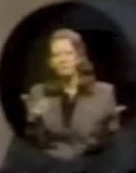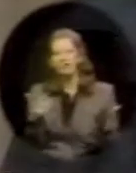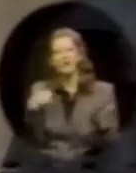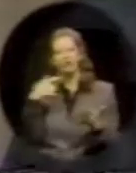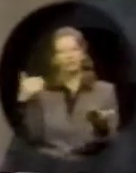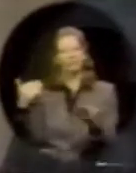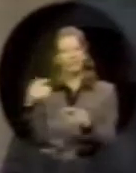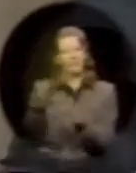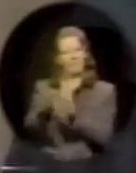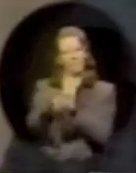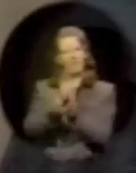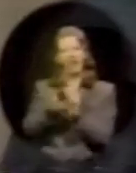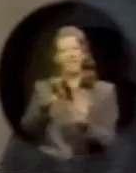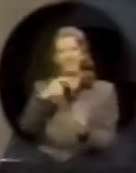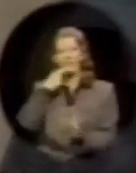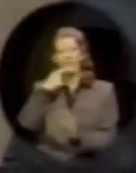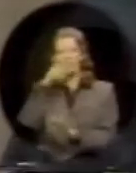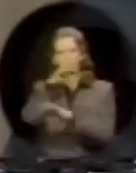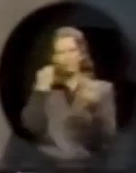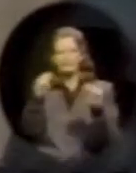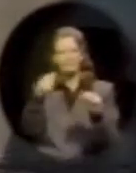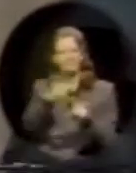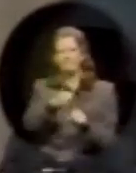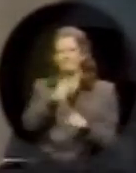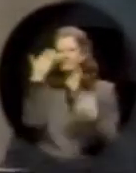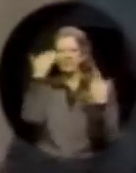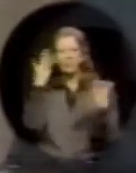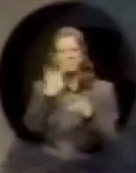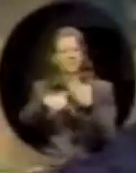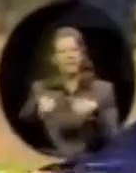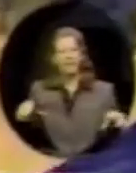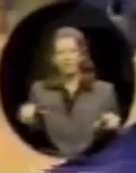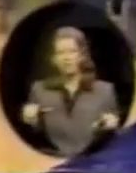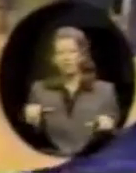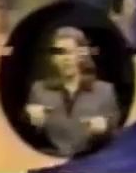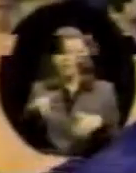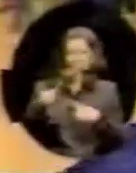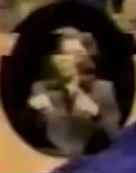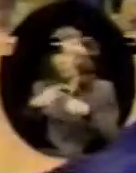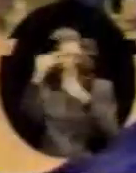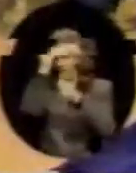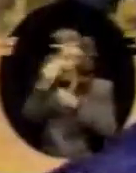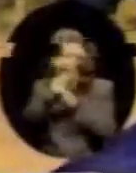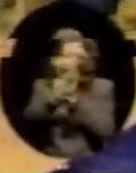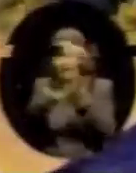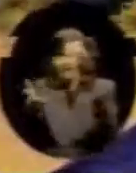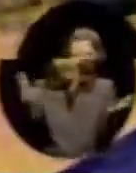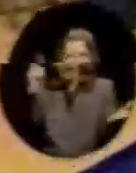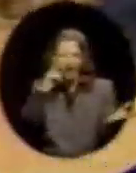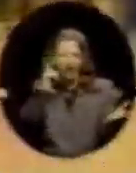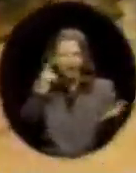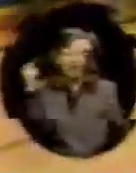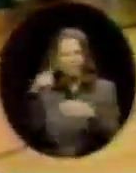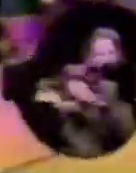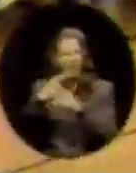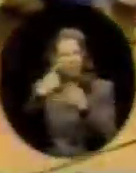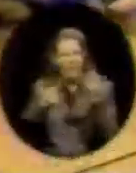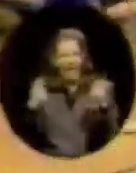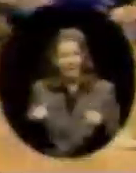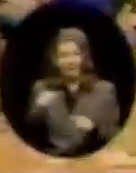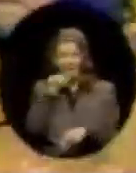a president who could hear and did not know sign language. As word of the new appointment spread around the campus late yesterday,